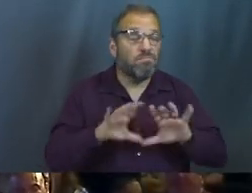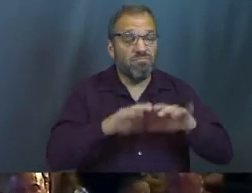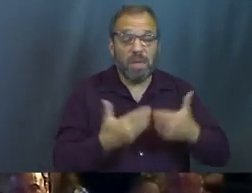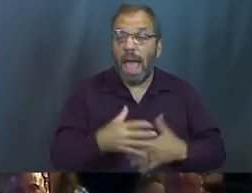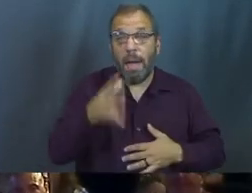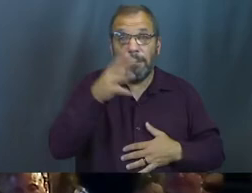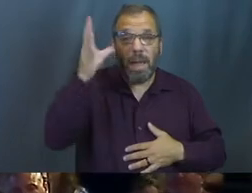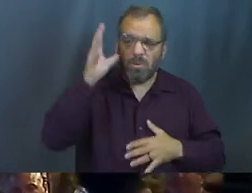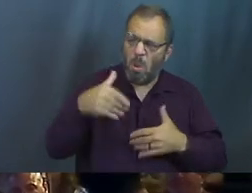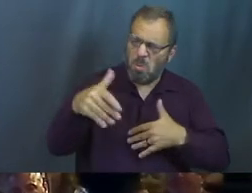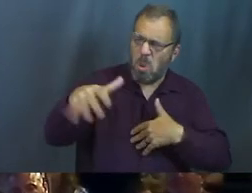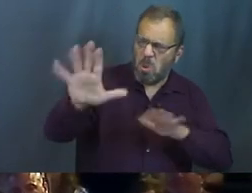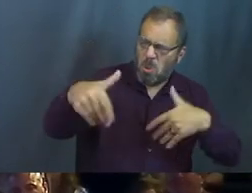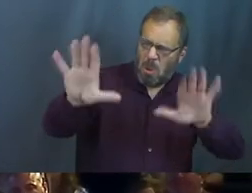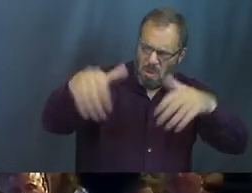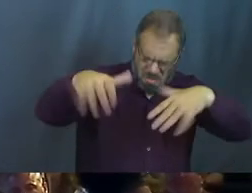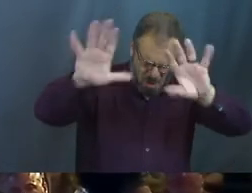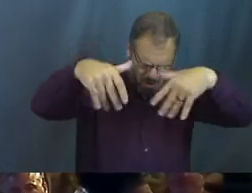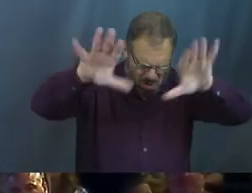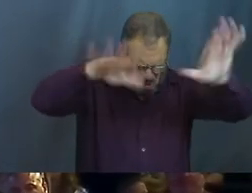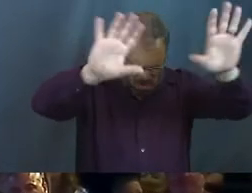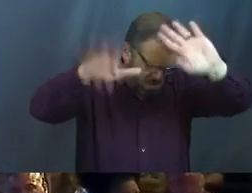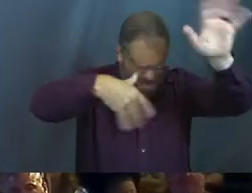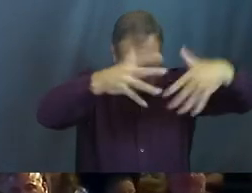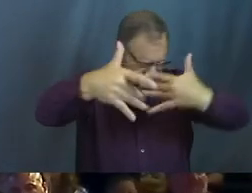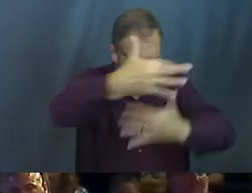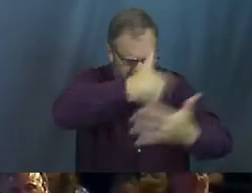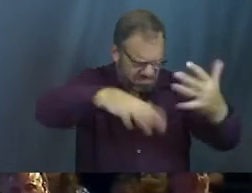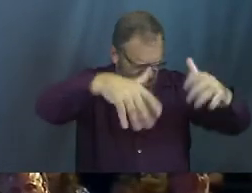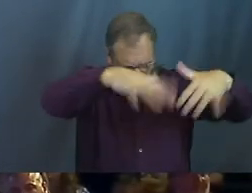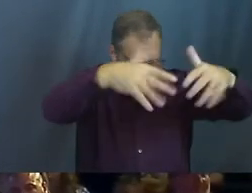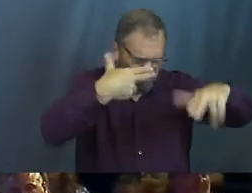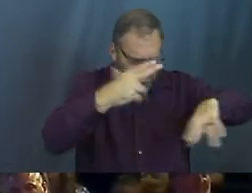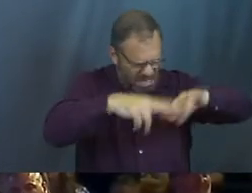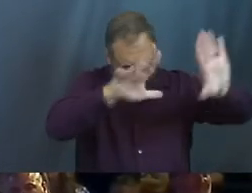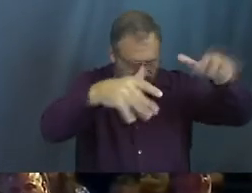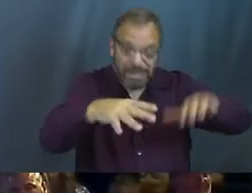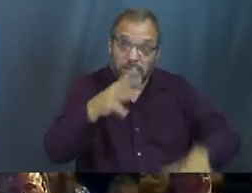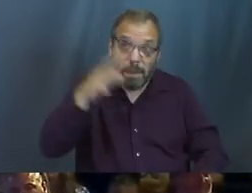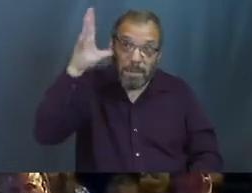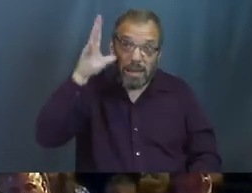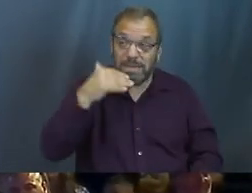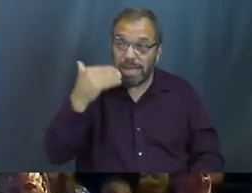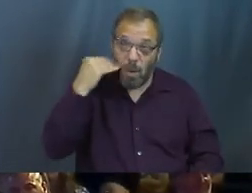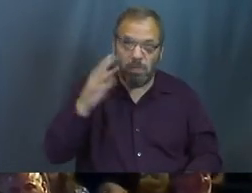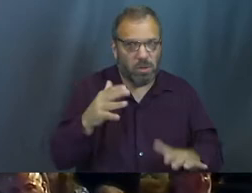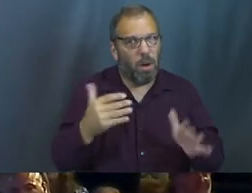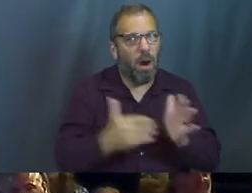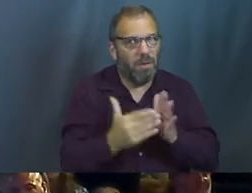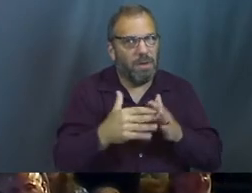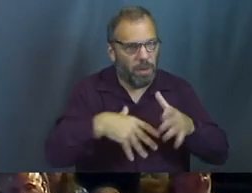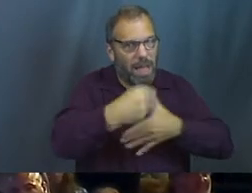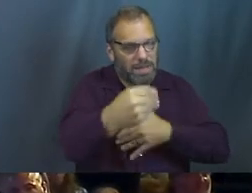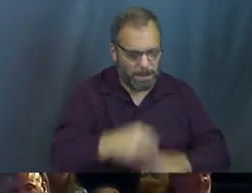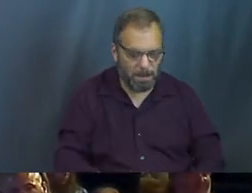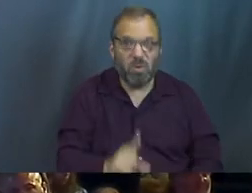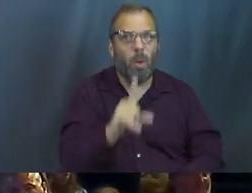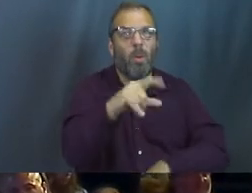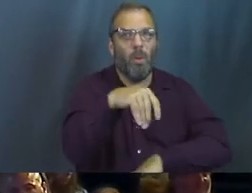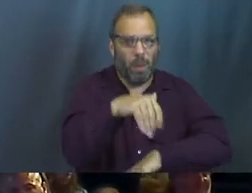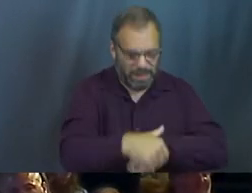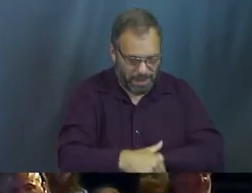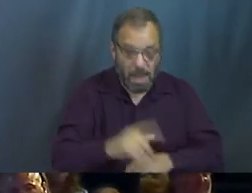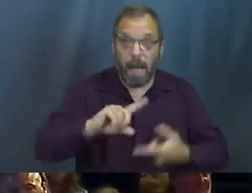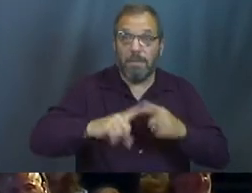our parents are really chill about like, yeah, just go. Like, go do your thing. Hang out. Be outside. Go have fun. All that good stuff. So we did that very often. Well, one night,